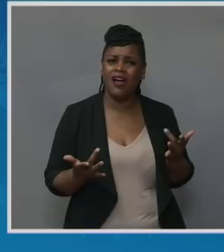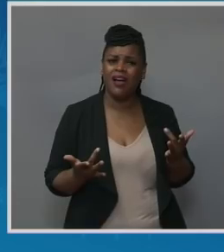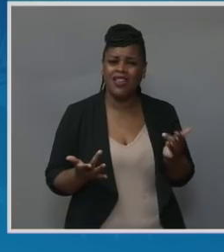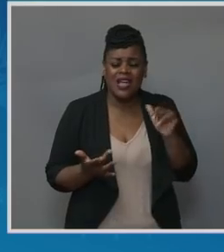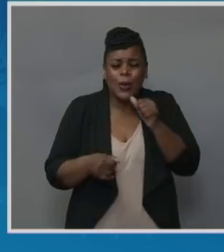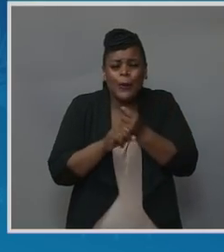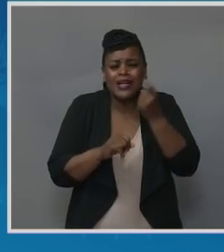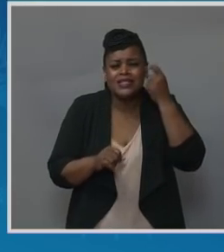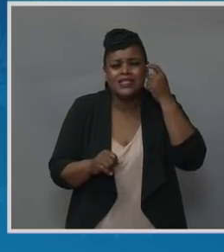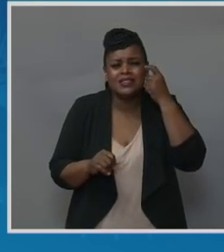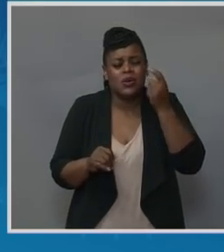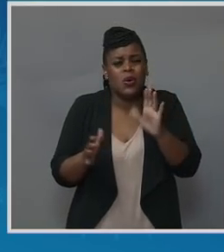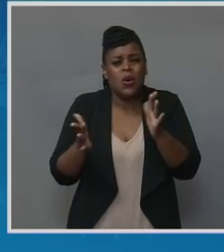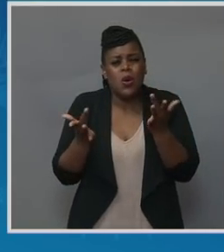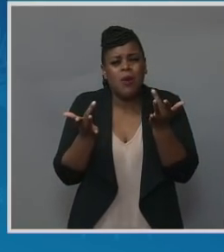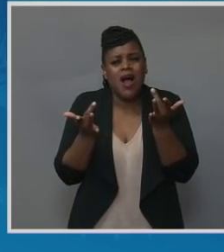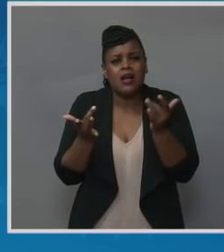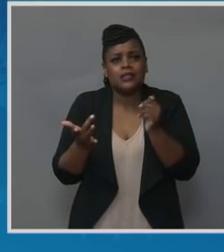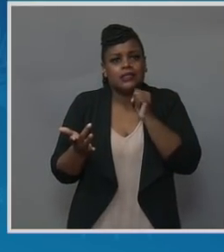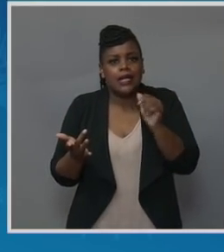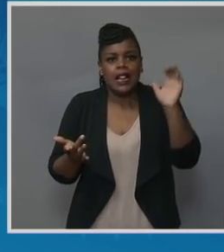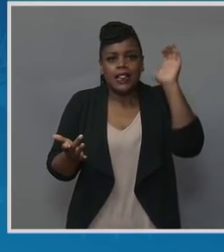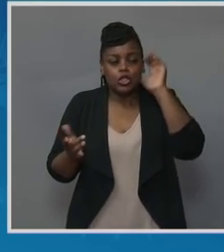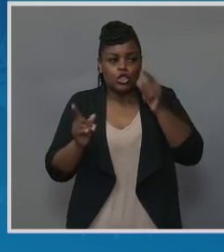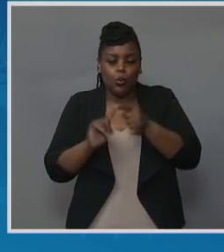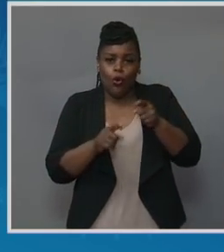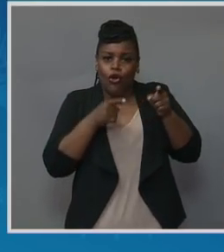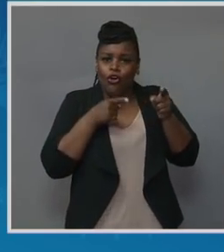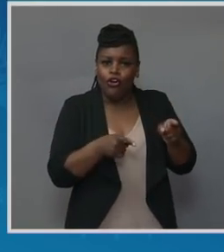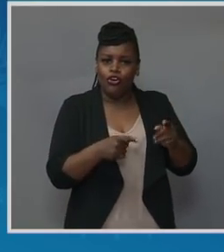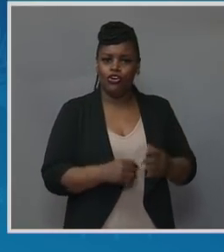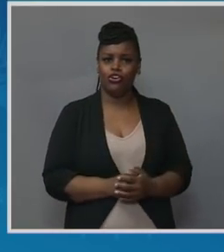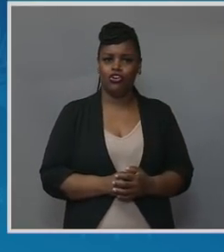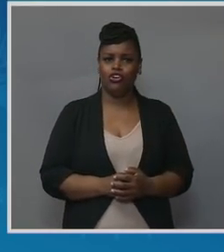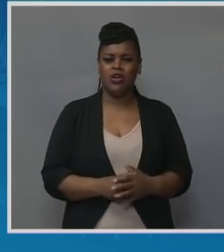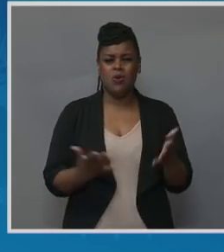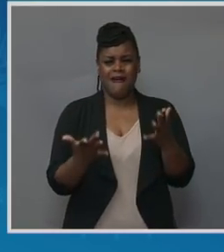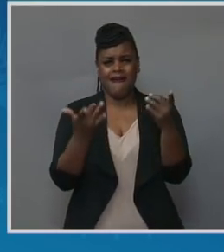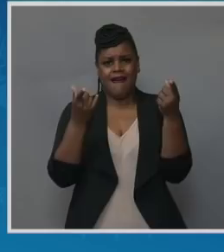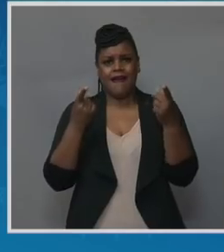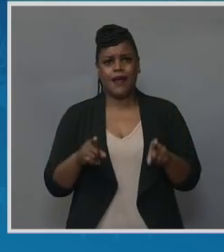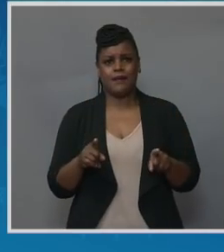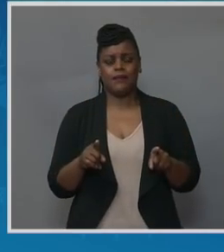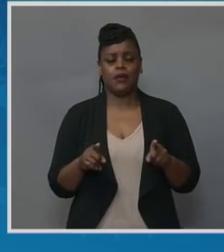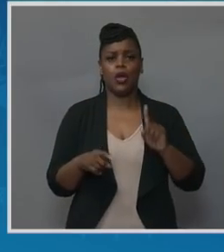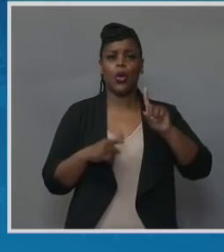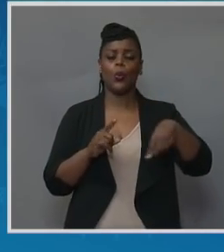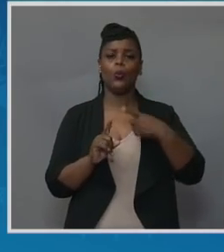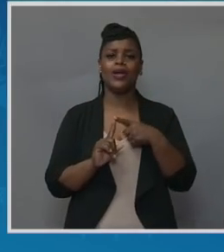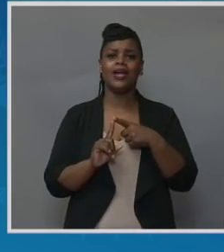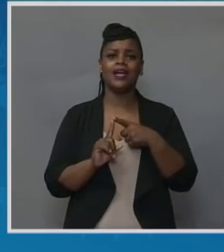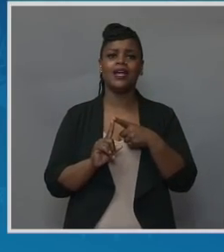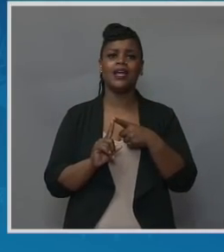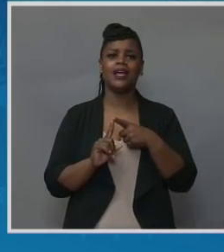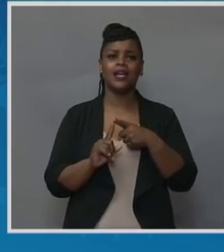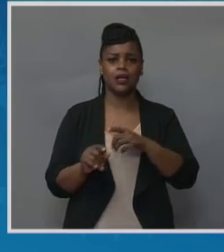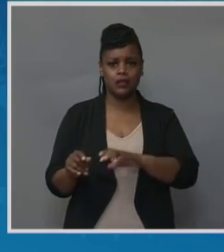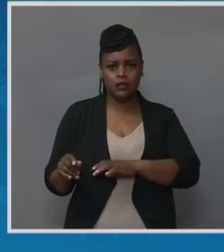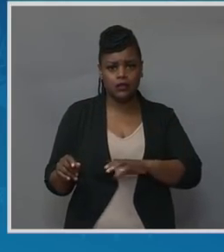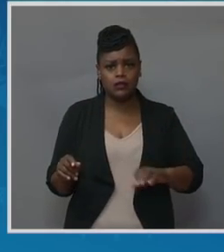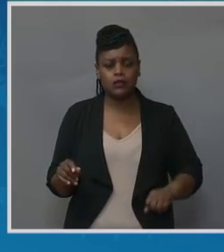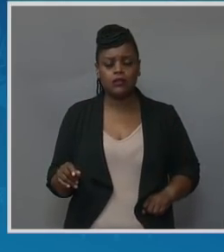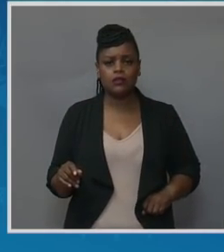Why wasn't she taken seriously? What happened when they took her back there? Was she attended too immediately?